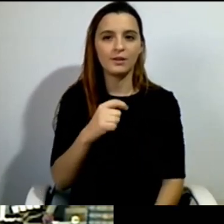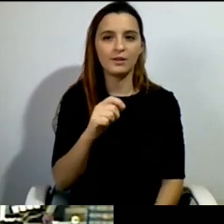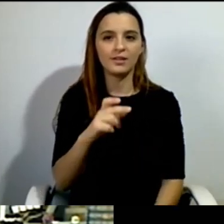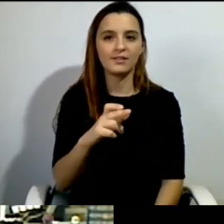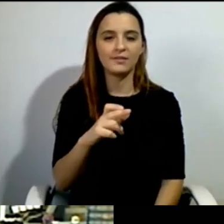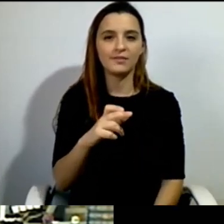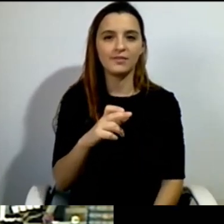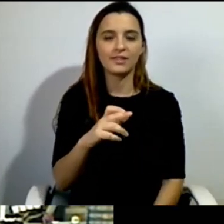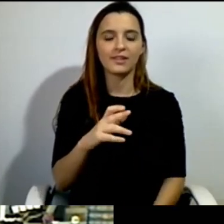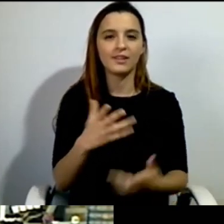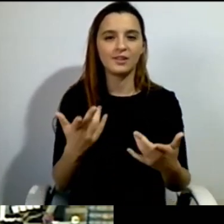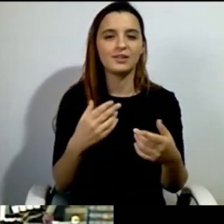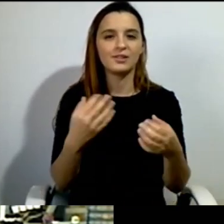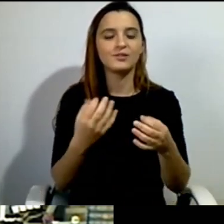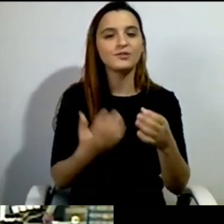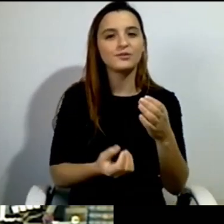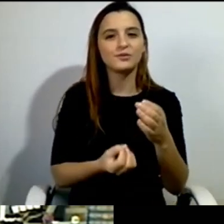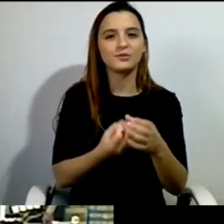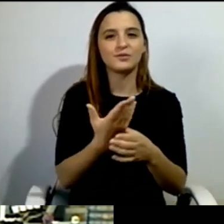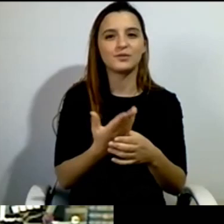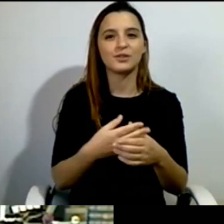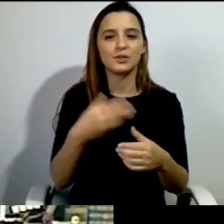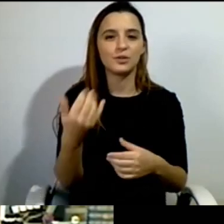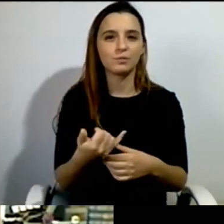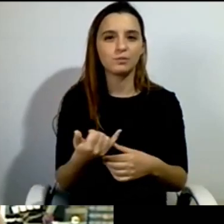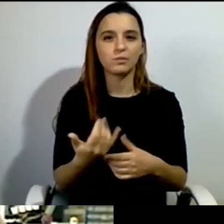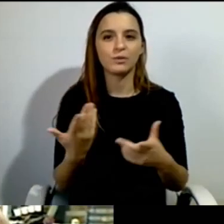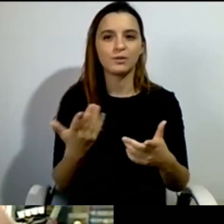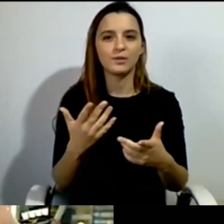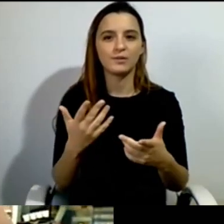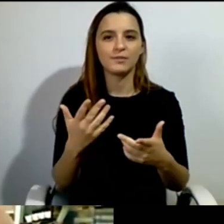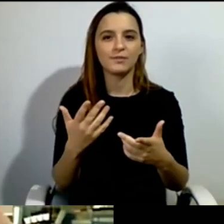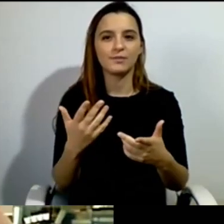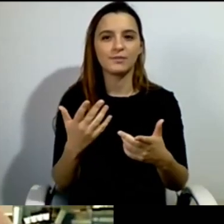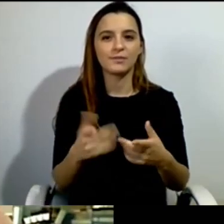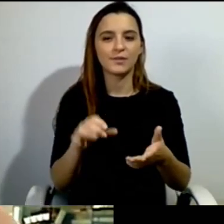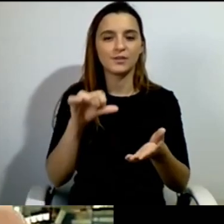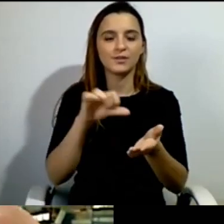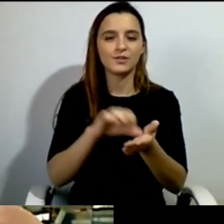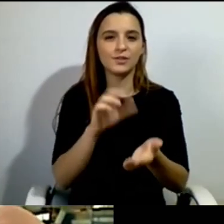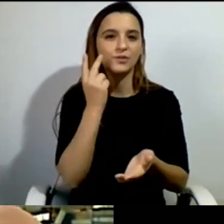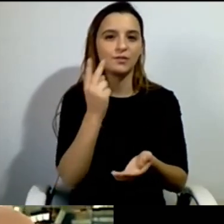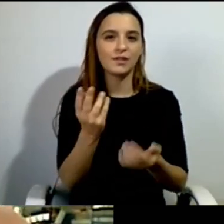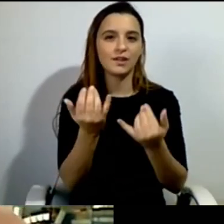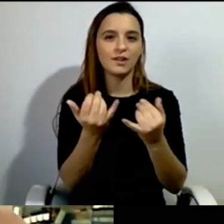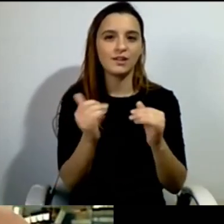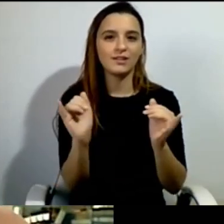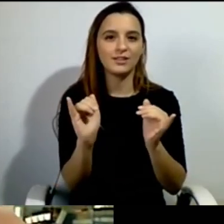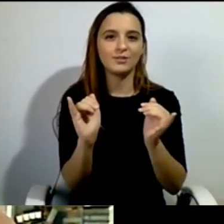cofundador de um dos primeiros centros de vindo independente na Suíça,